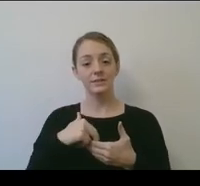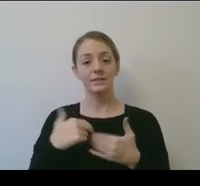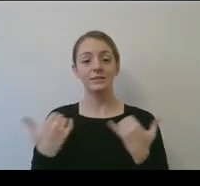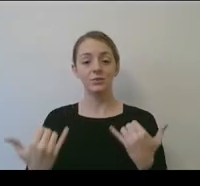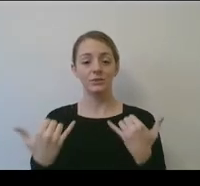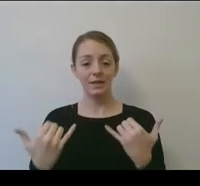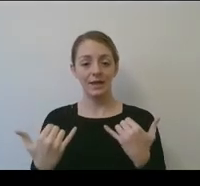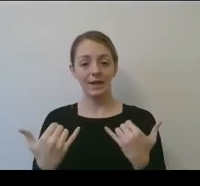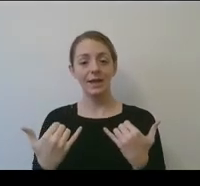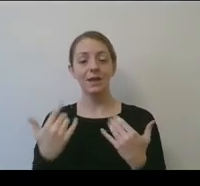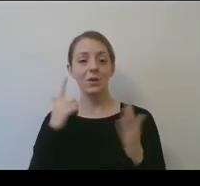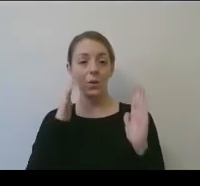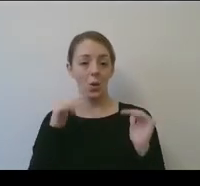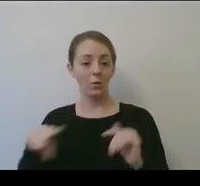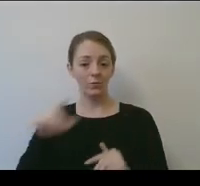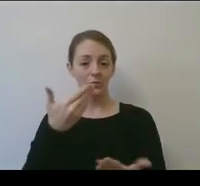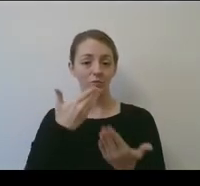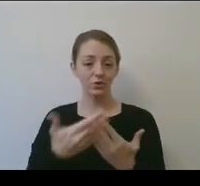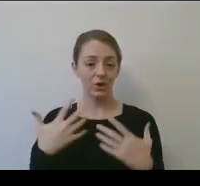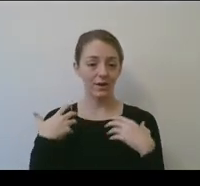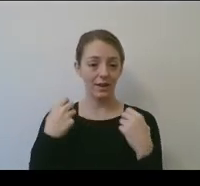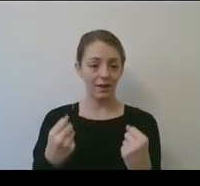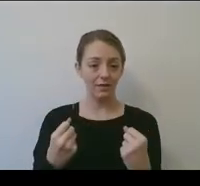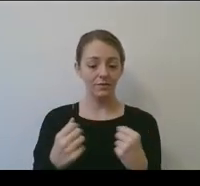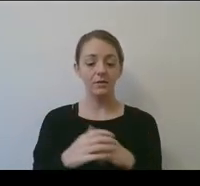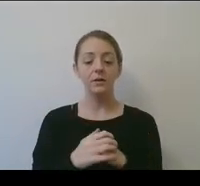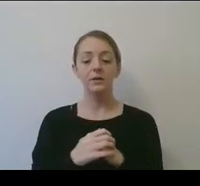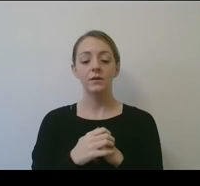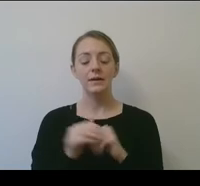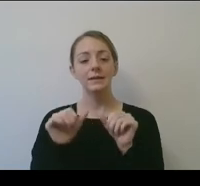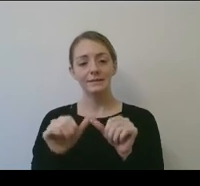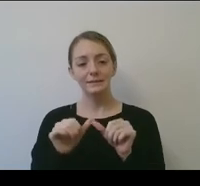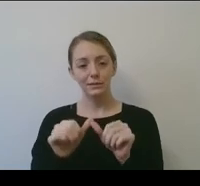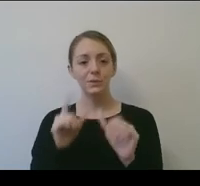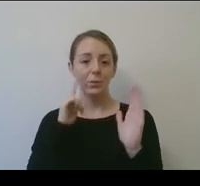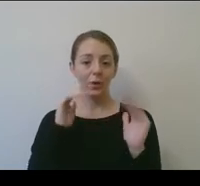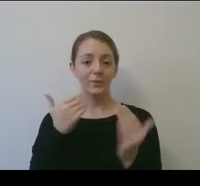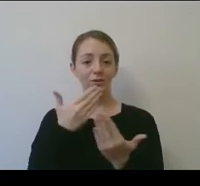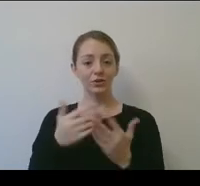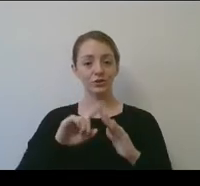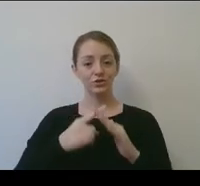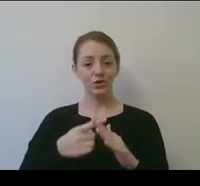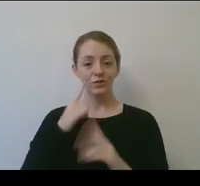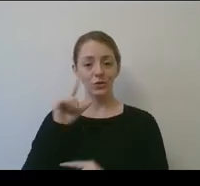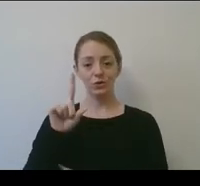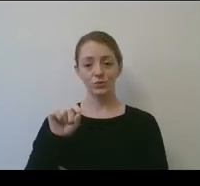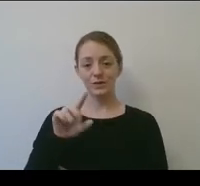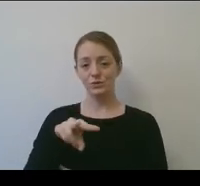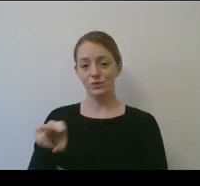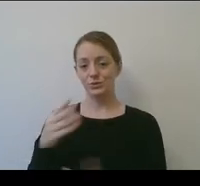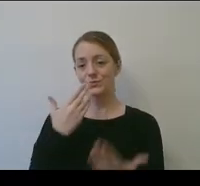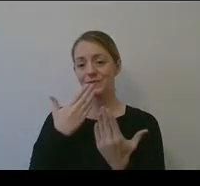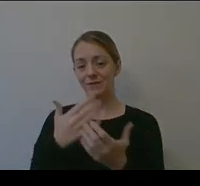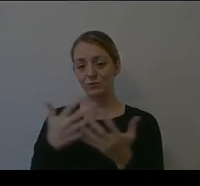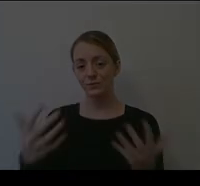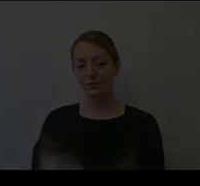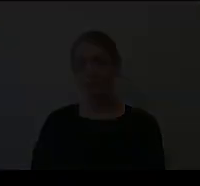all of you good health and a continued, hopefully, good start to your 2022. Thanks very much.